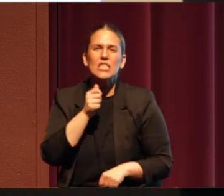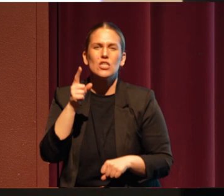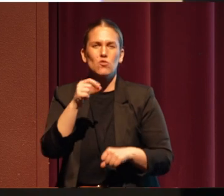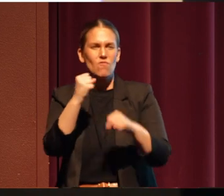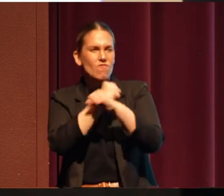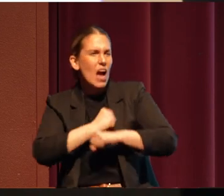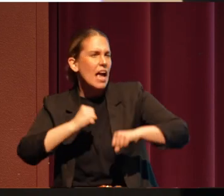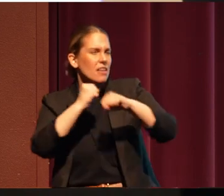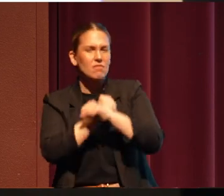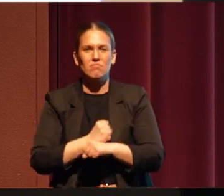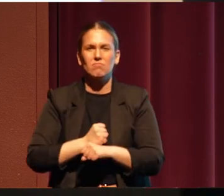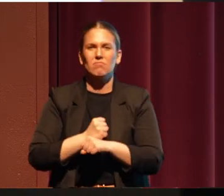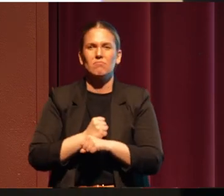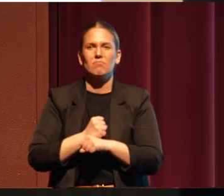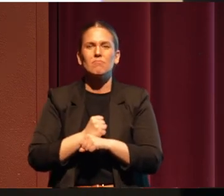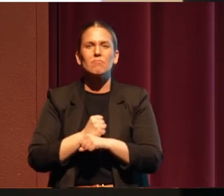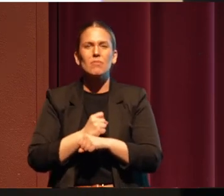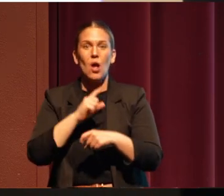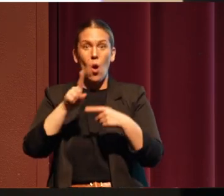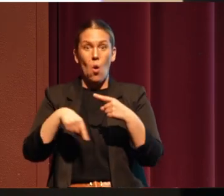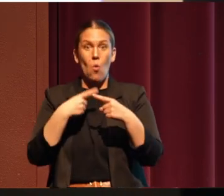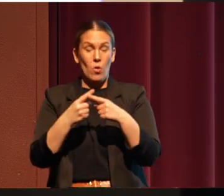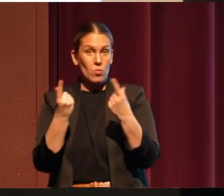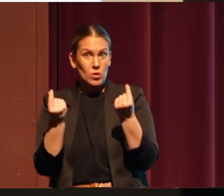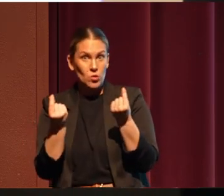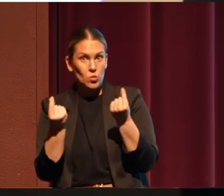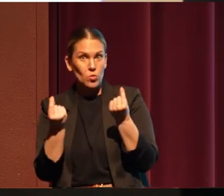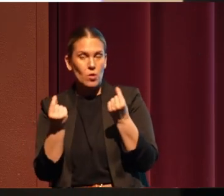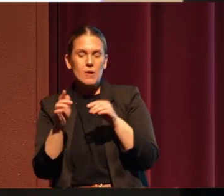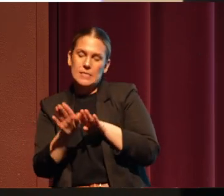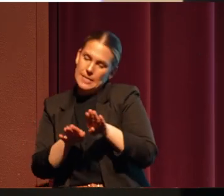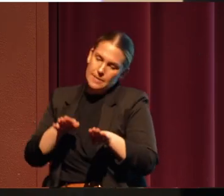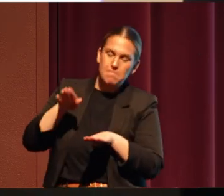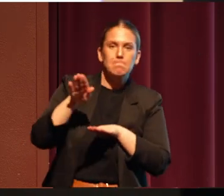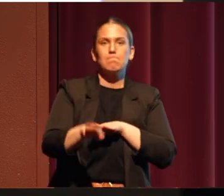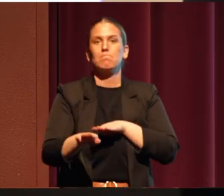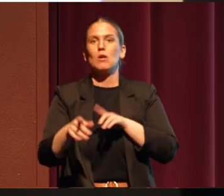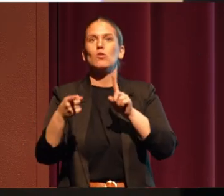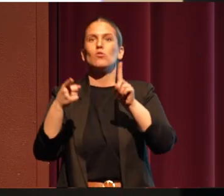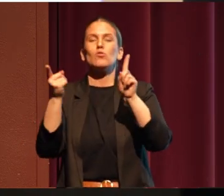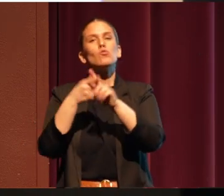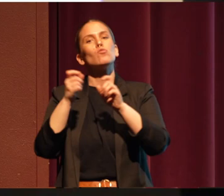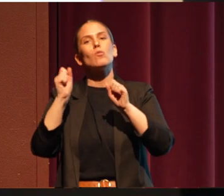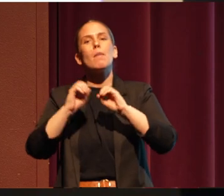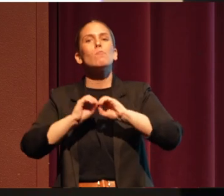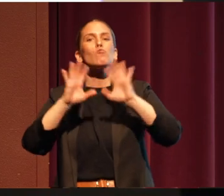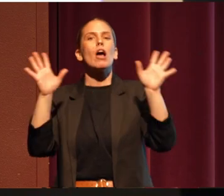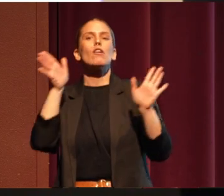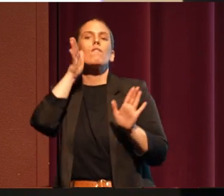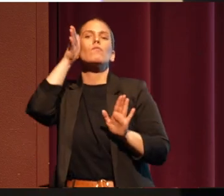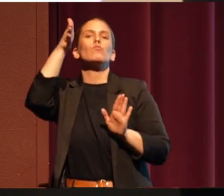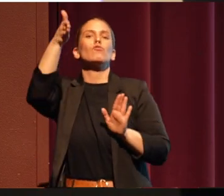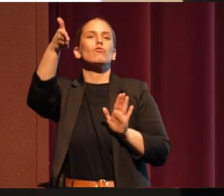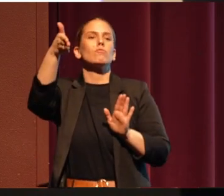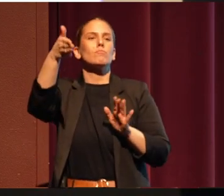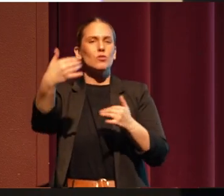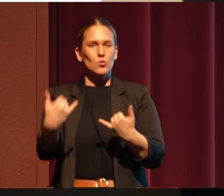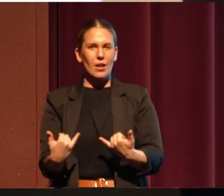when we take footsteps towards a brighter future today. And we use our treaty rights to do that.